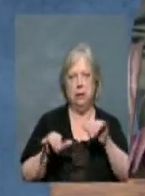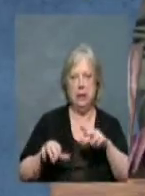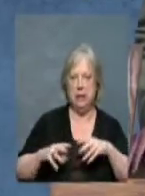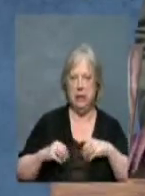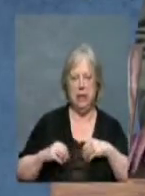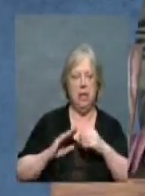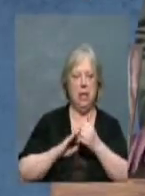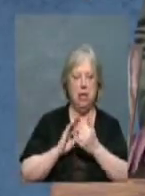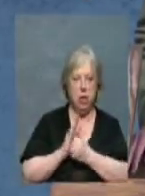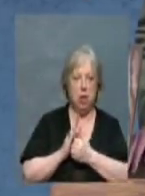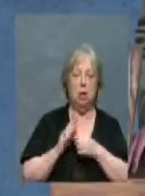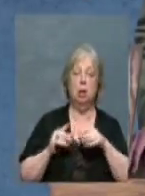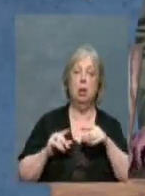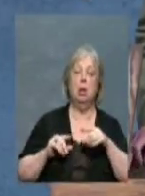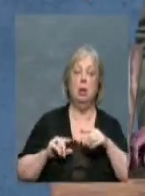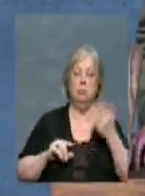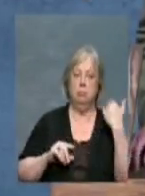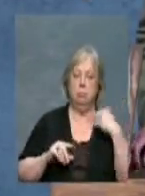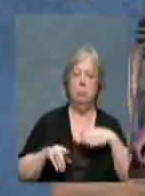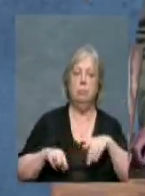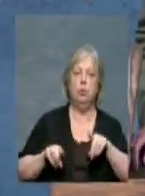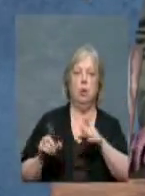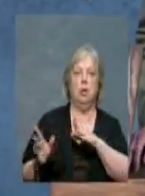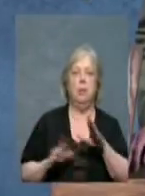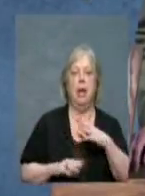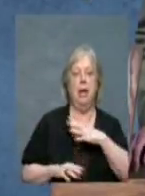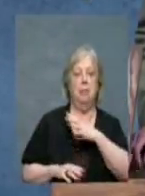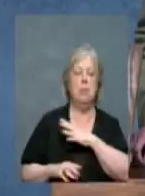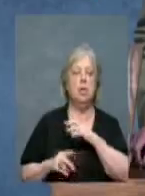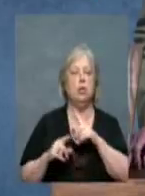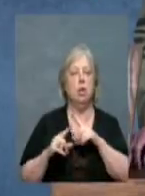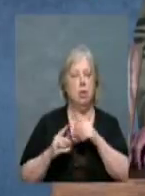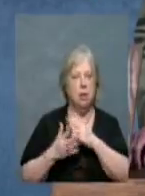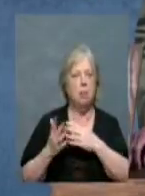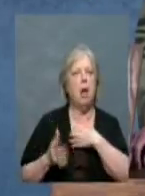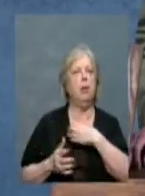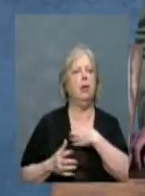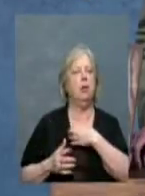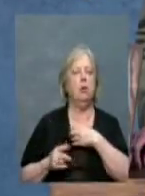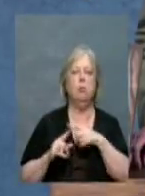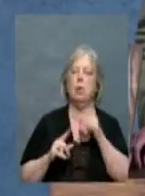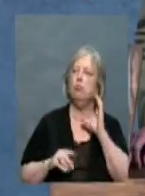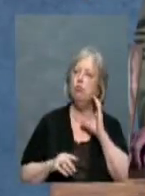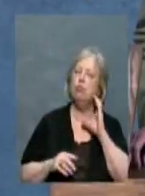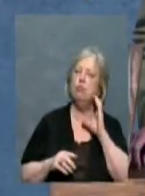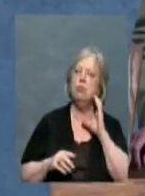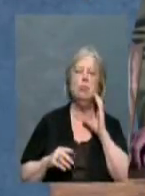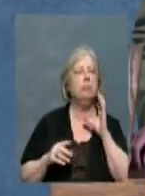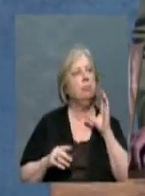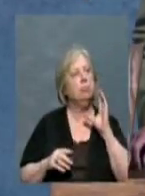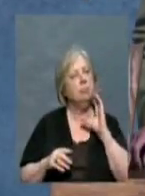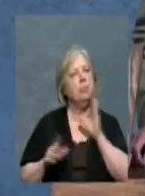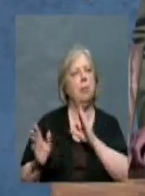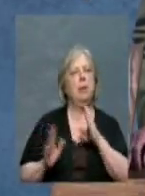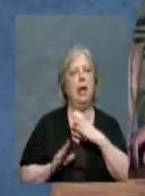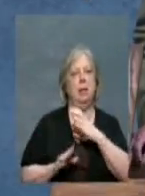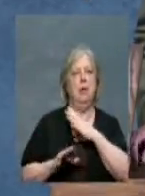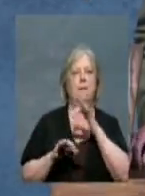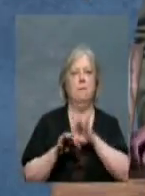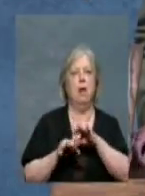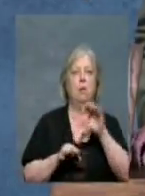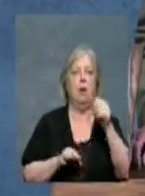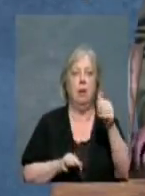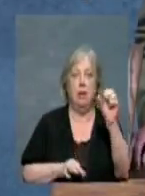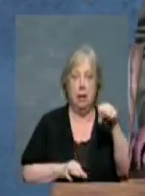Planning Commission meeting, but after hearing the opposition and the applicant, the Planning Commission voted